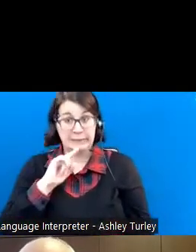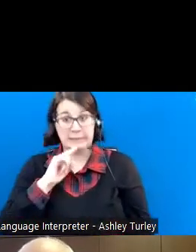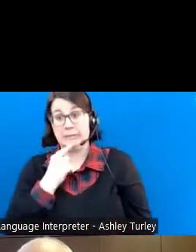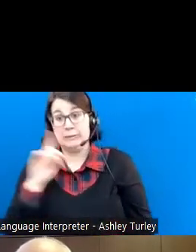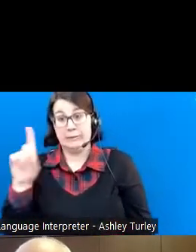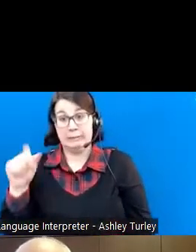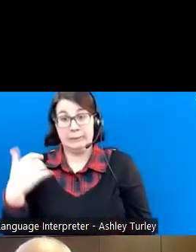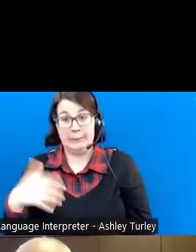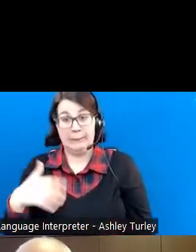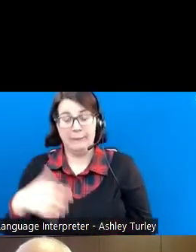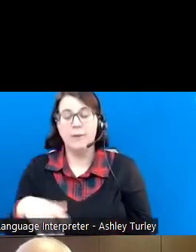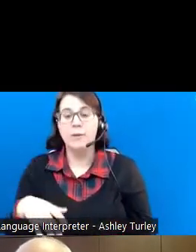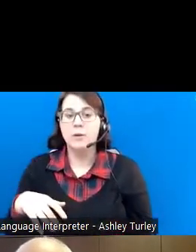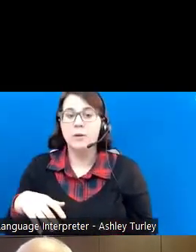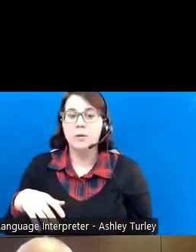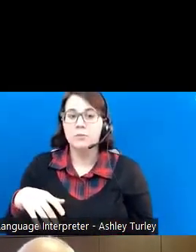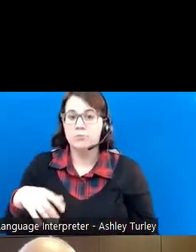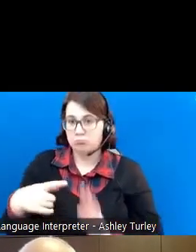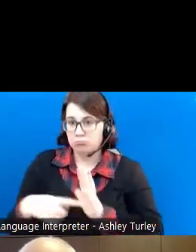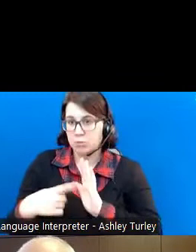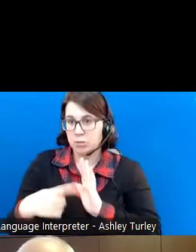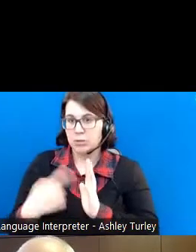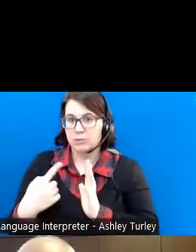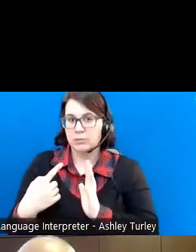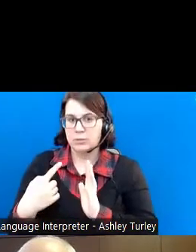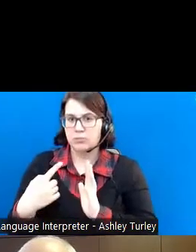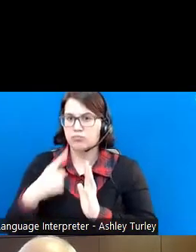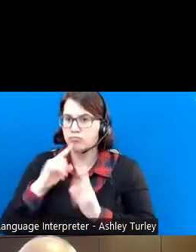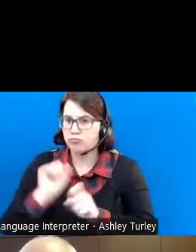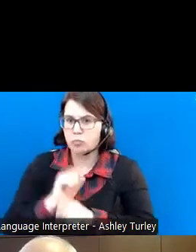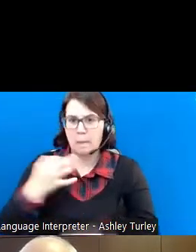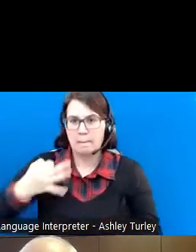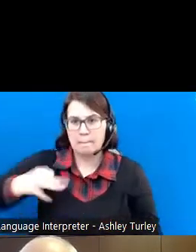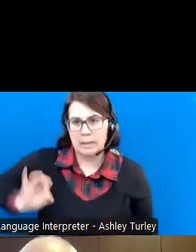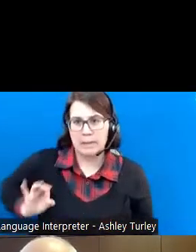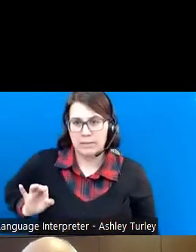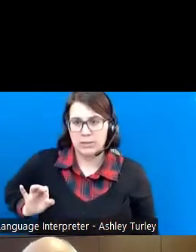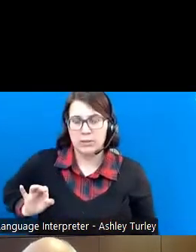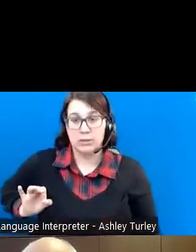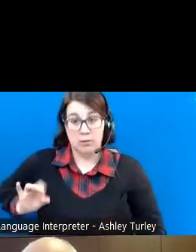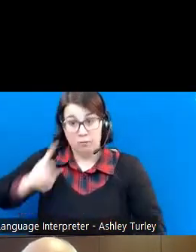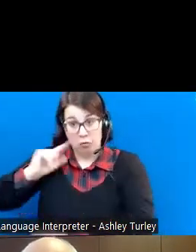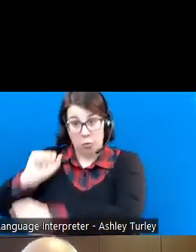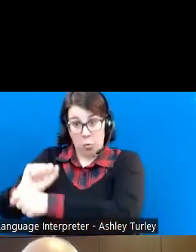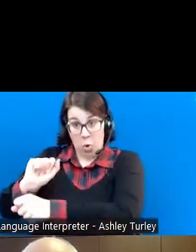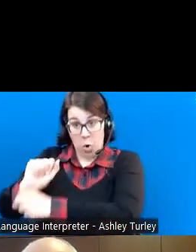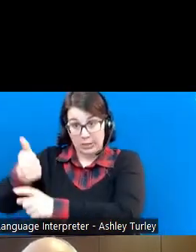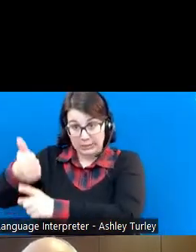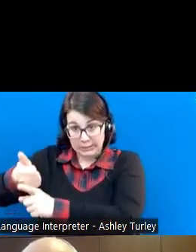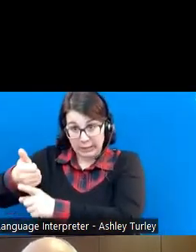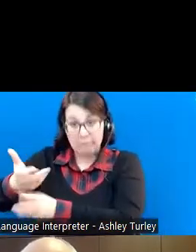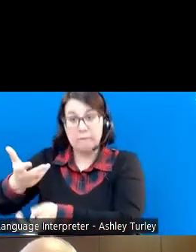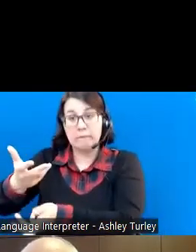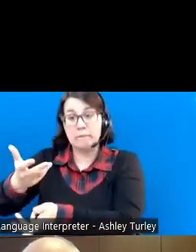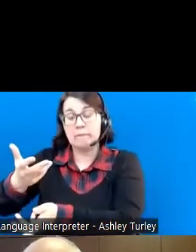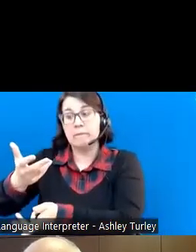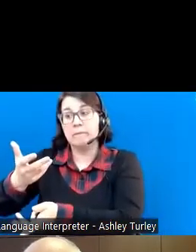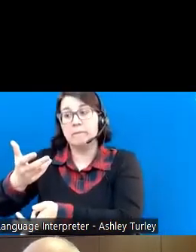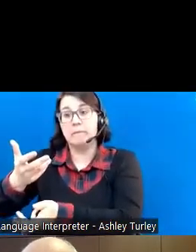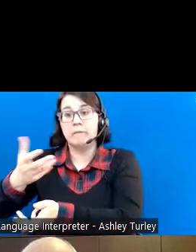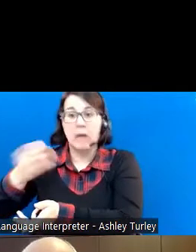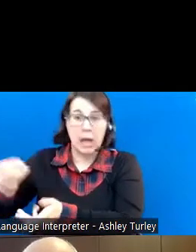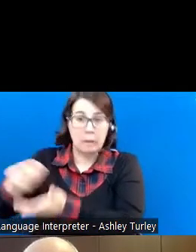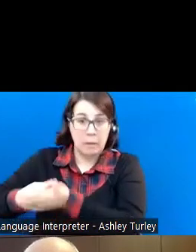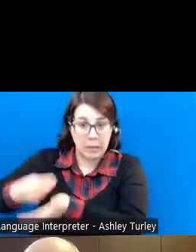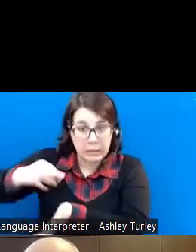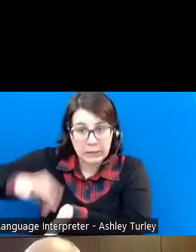there's some real benefits to not just the job itself and the work and the material gain